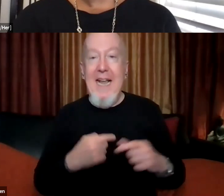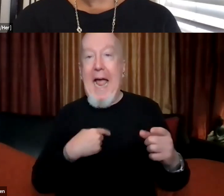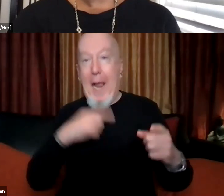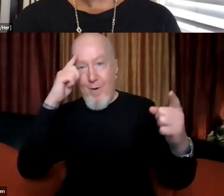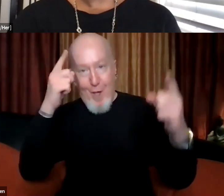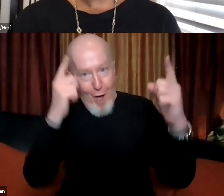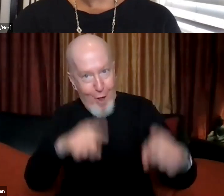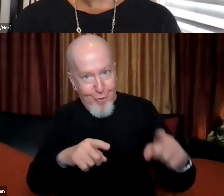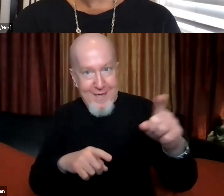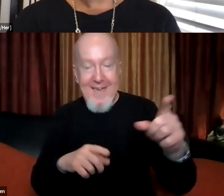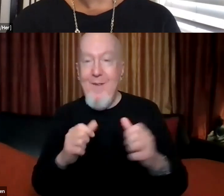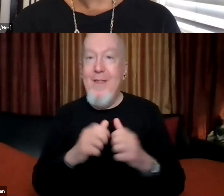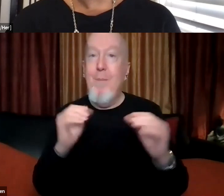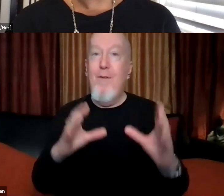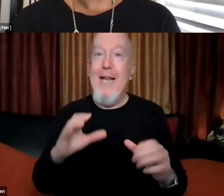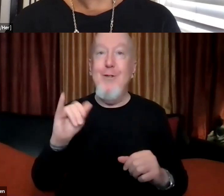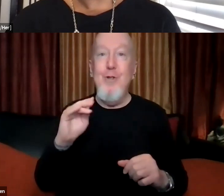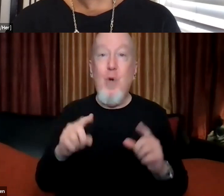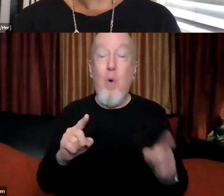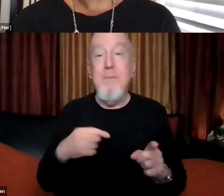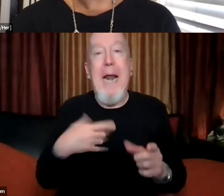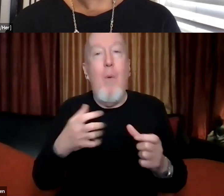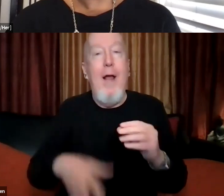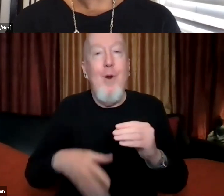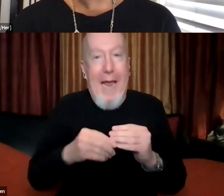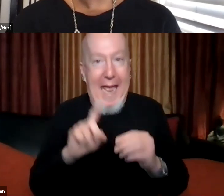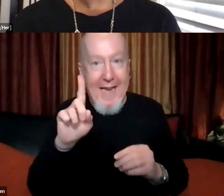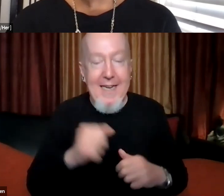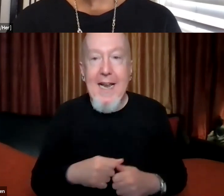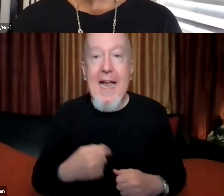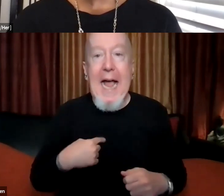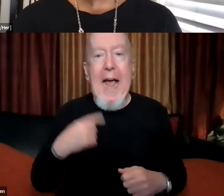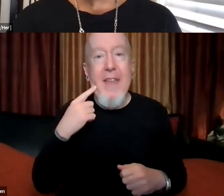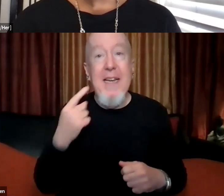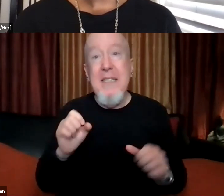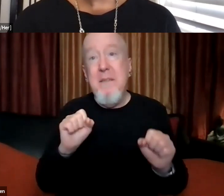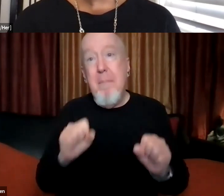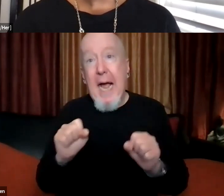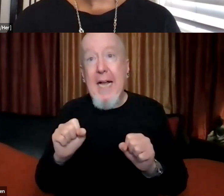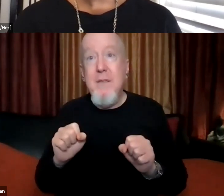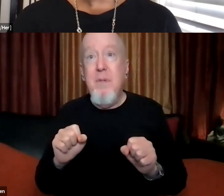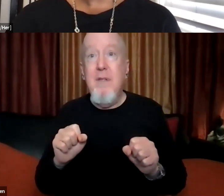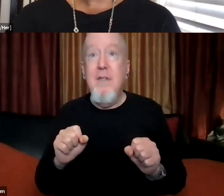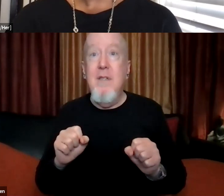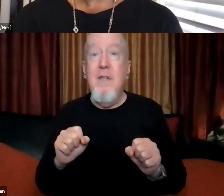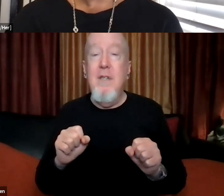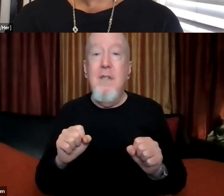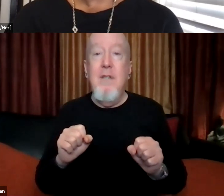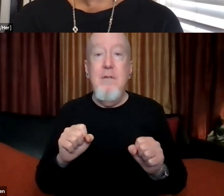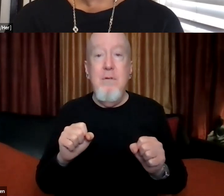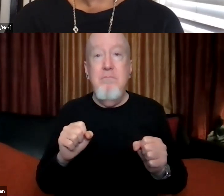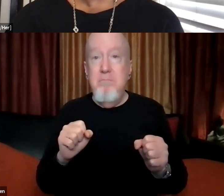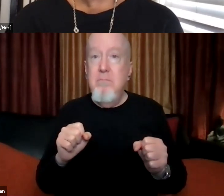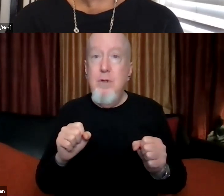with Professor Jones again, but I'll add that I think that, um, it's possible, for example, to, to acknowledge,